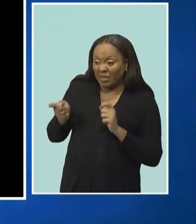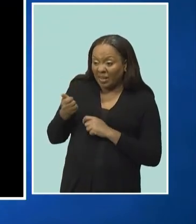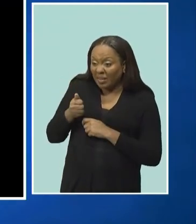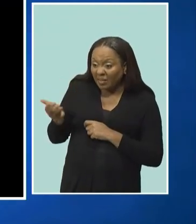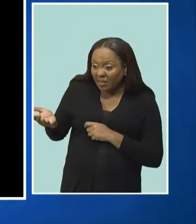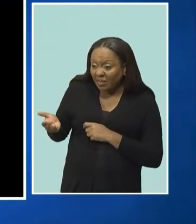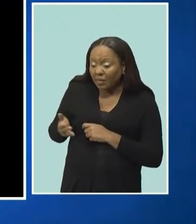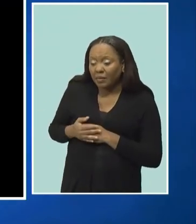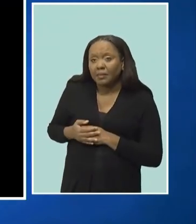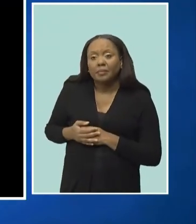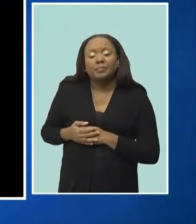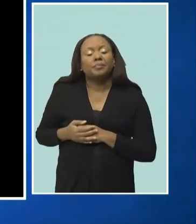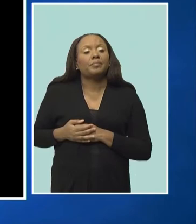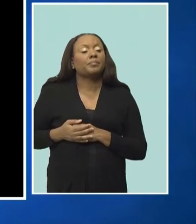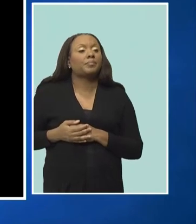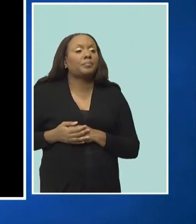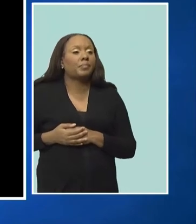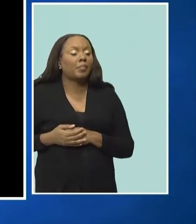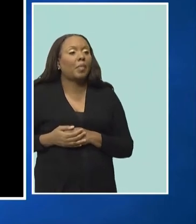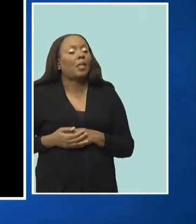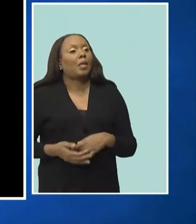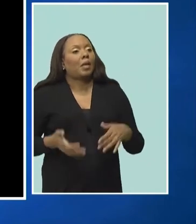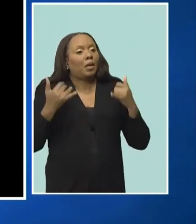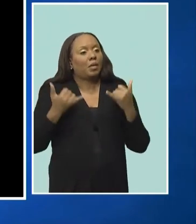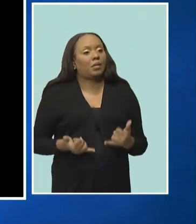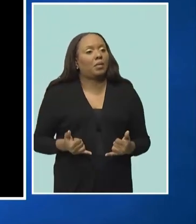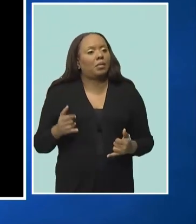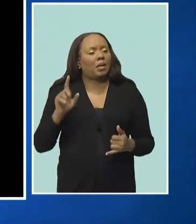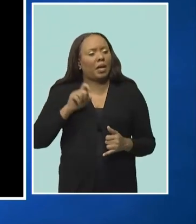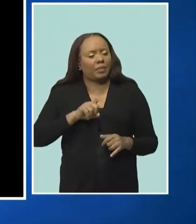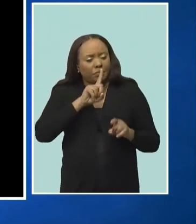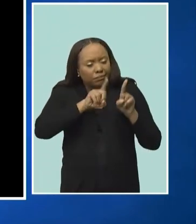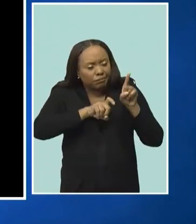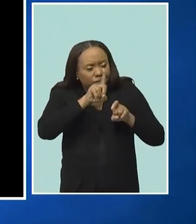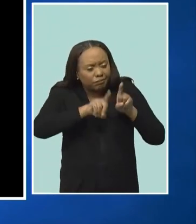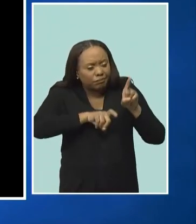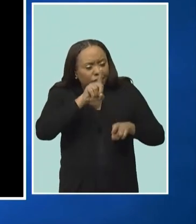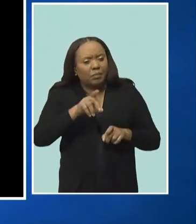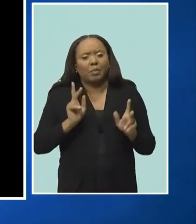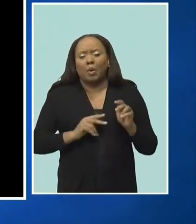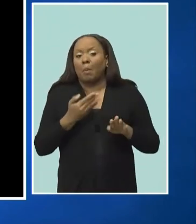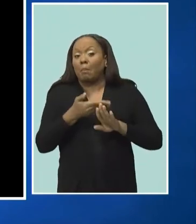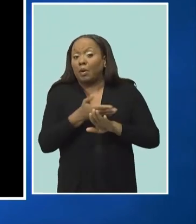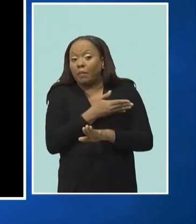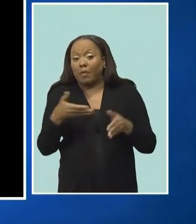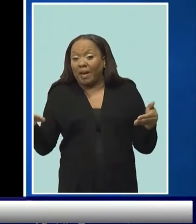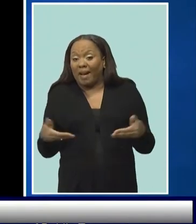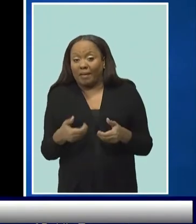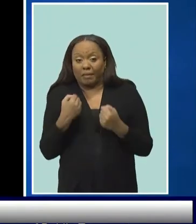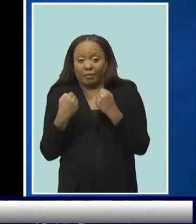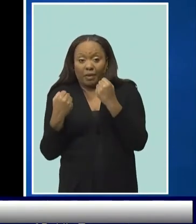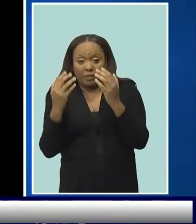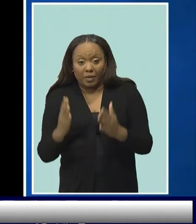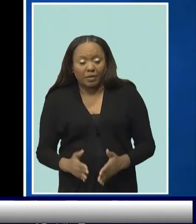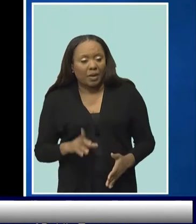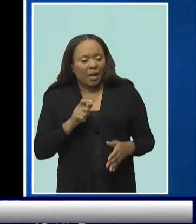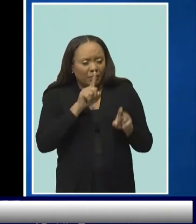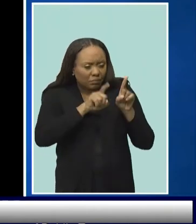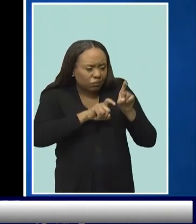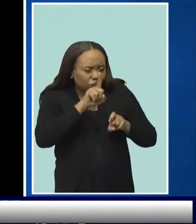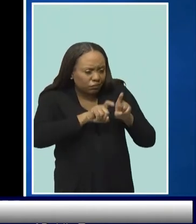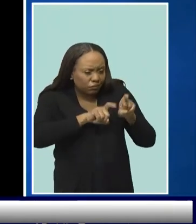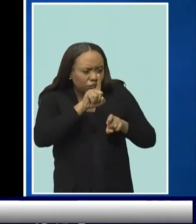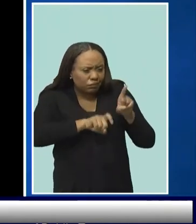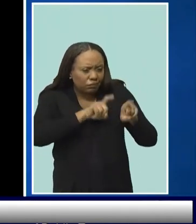Well, you know how to vet people very carefully because it comes back very much to the owner of the